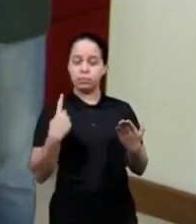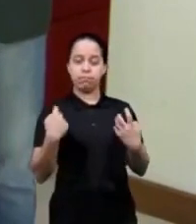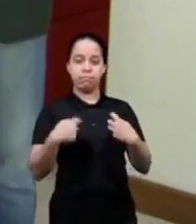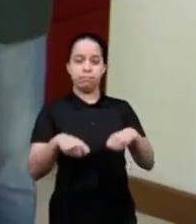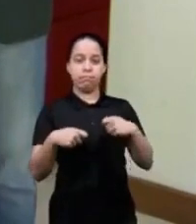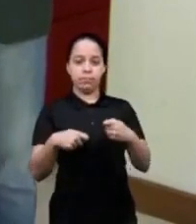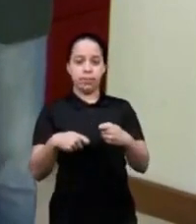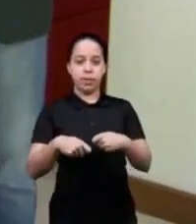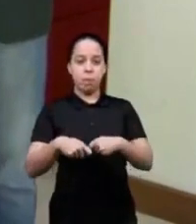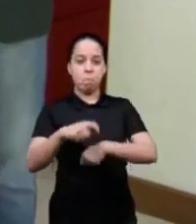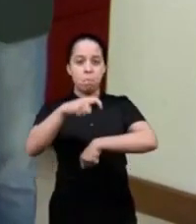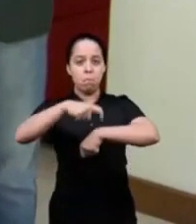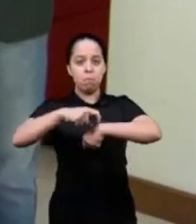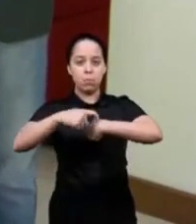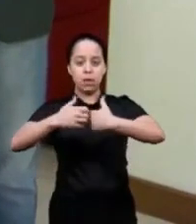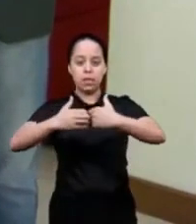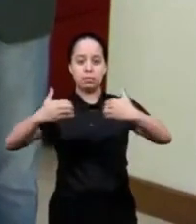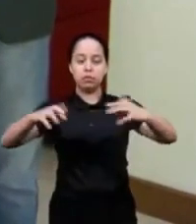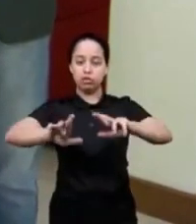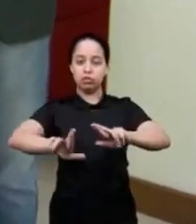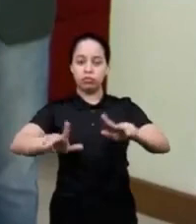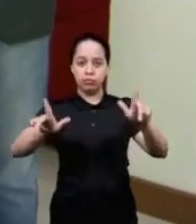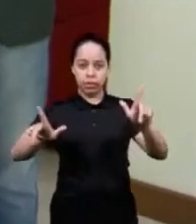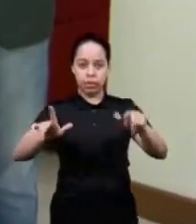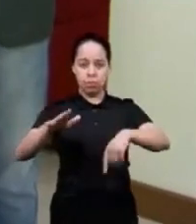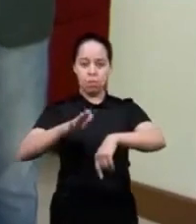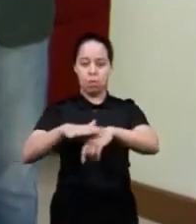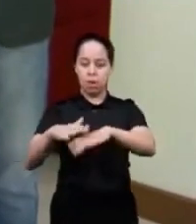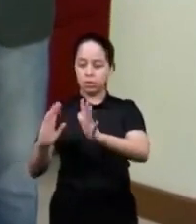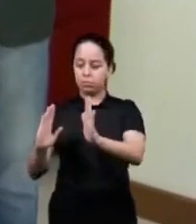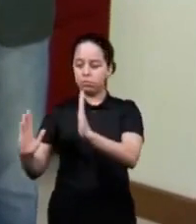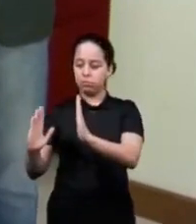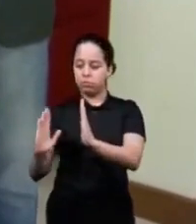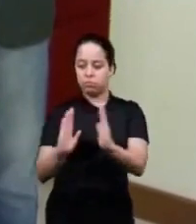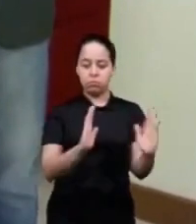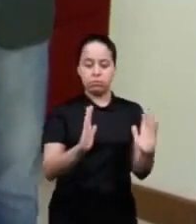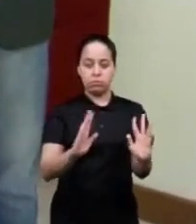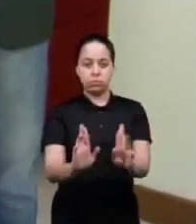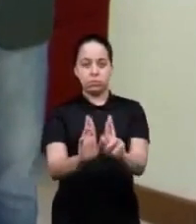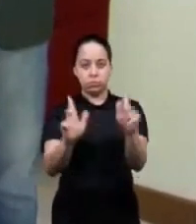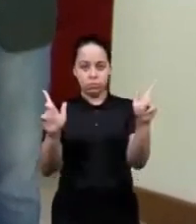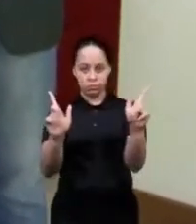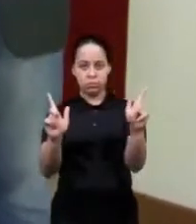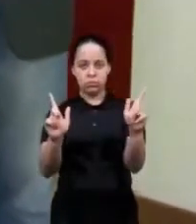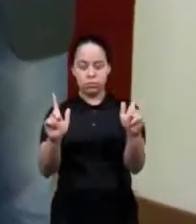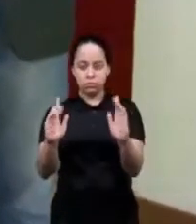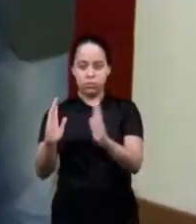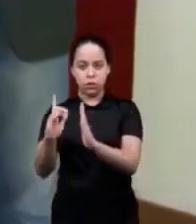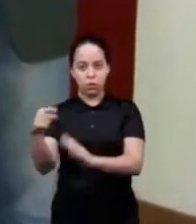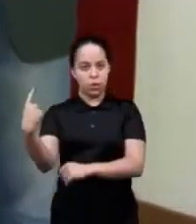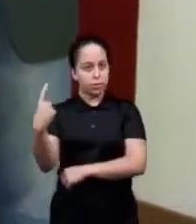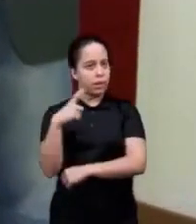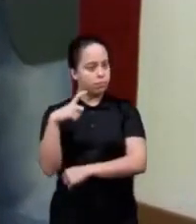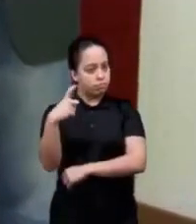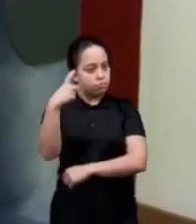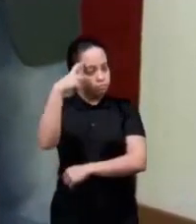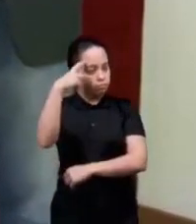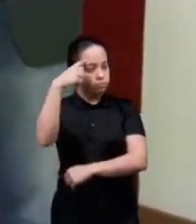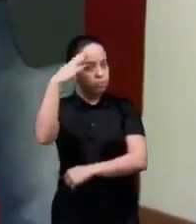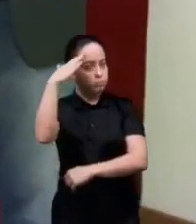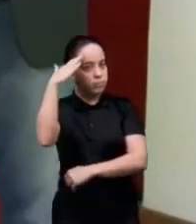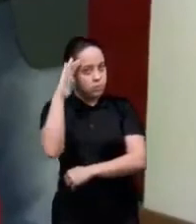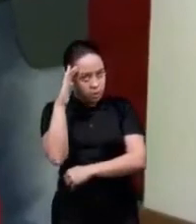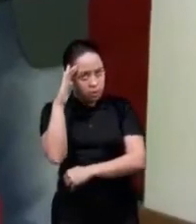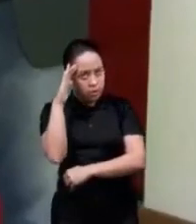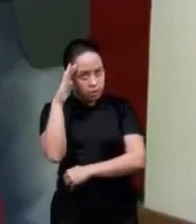have a divider of waters we without what is in our reason in our understanding is